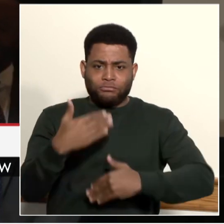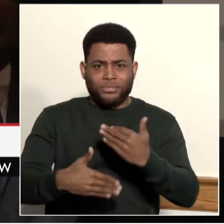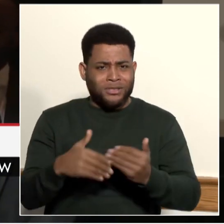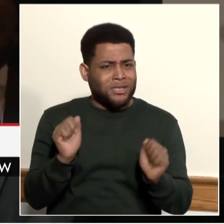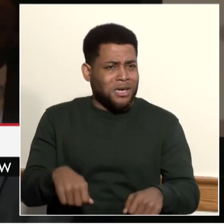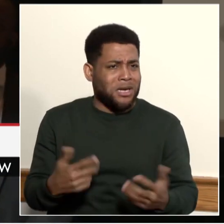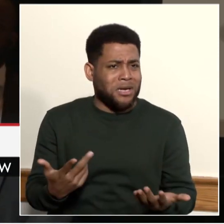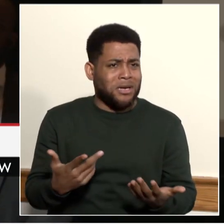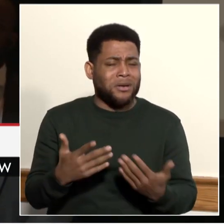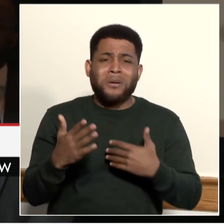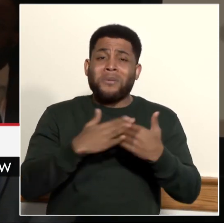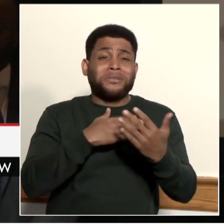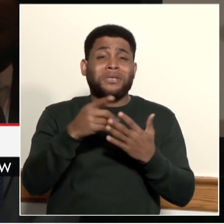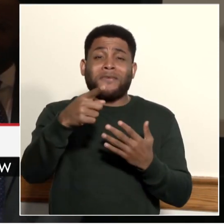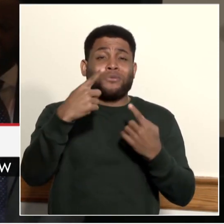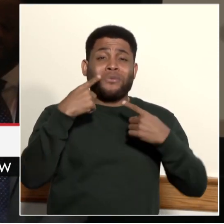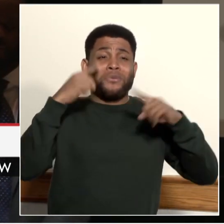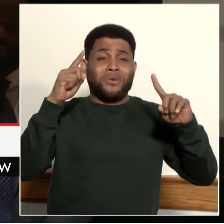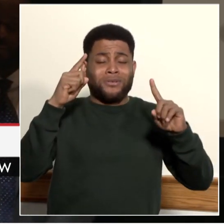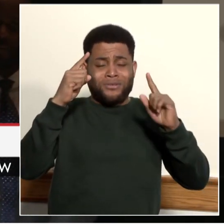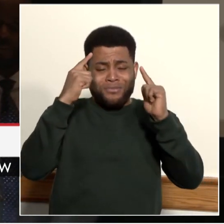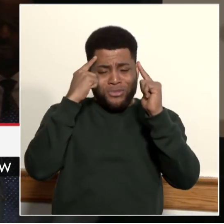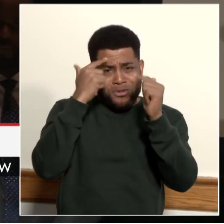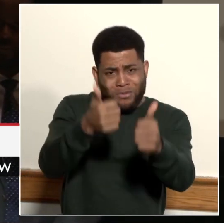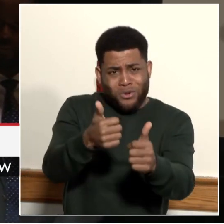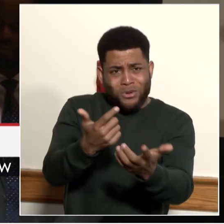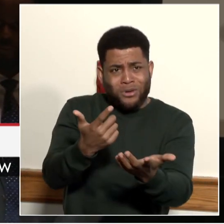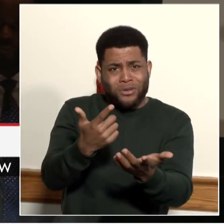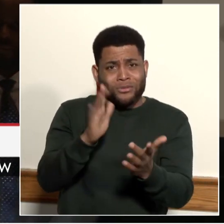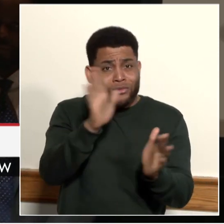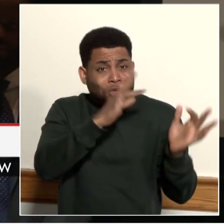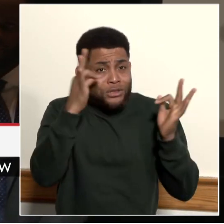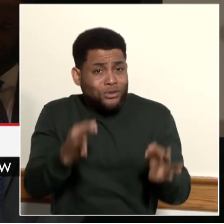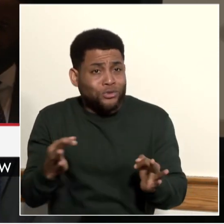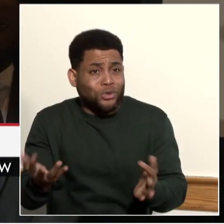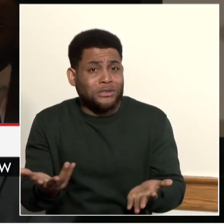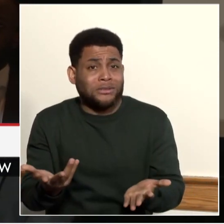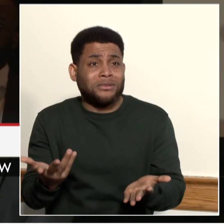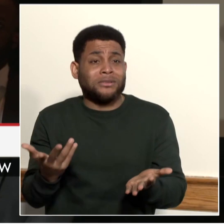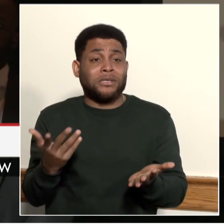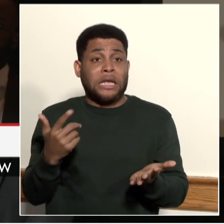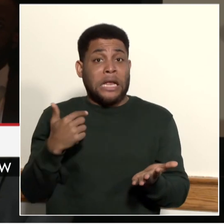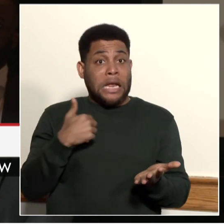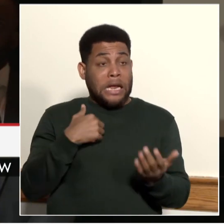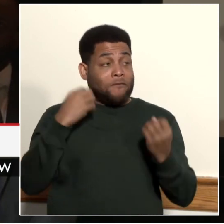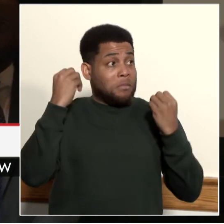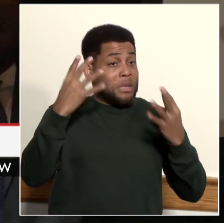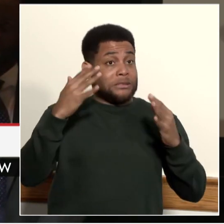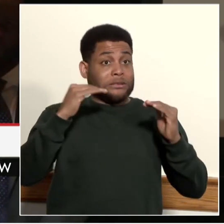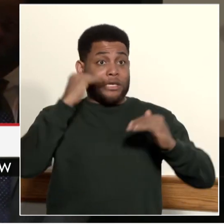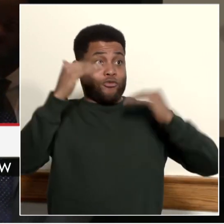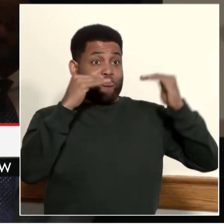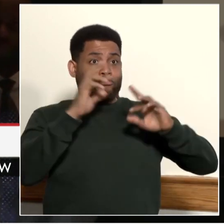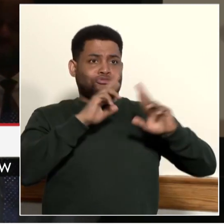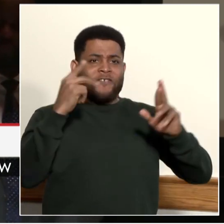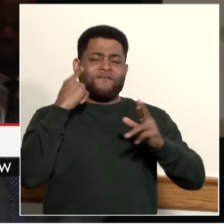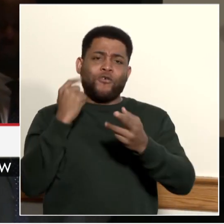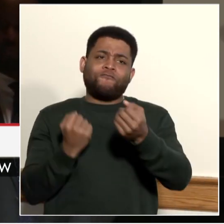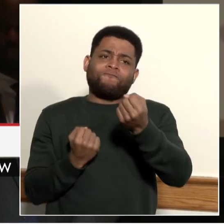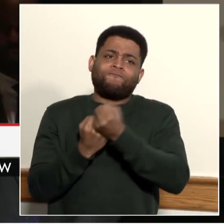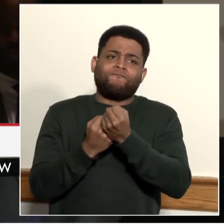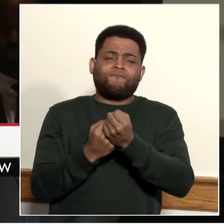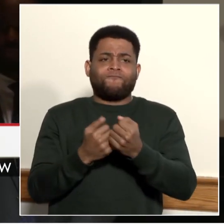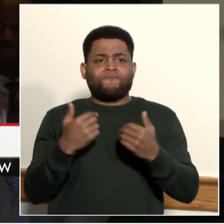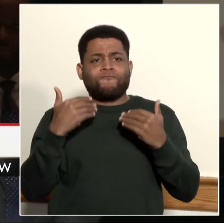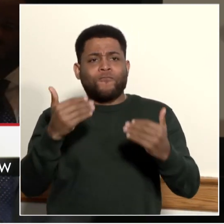choices that you make. And then know that you will have great adults that will be lockstep with you. And in fact, this is just